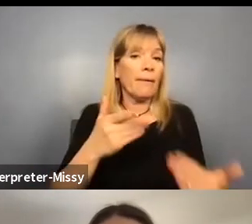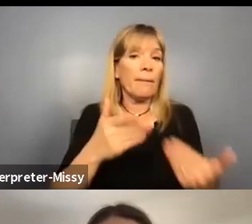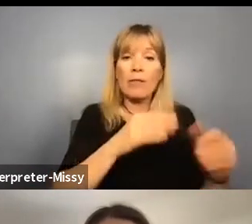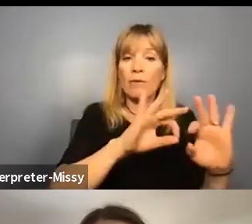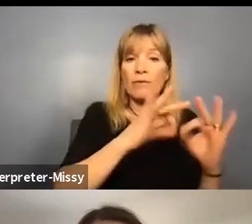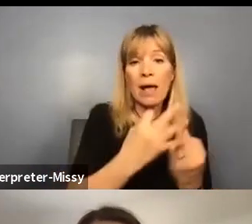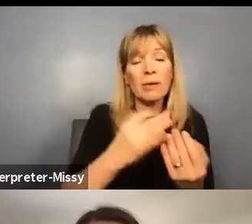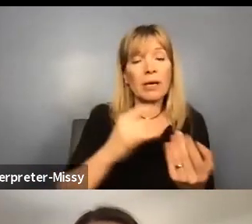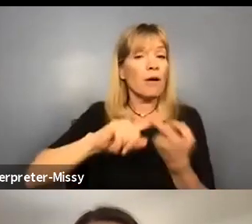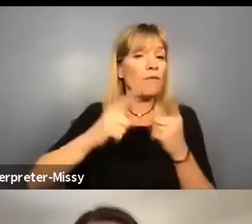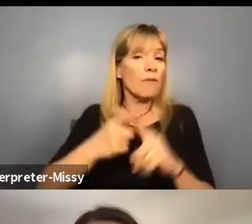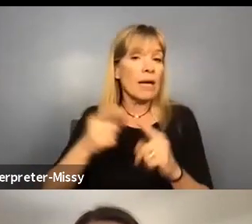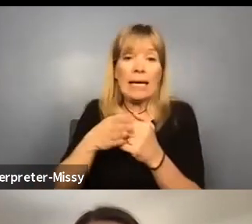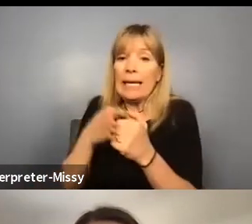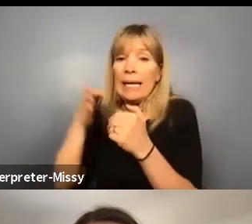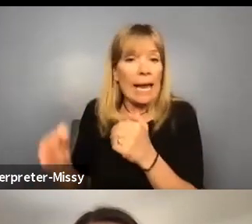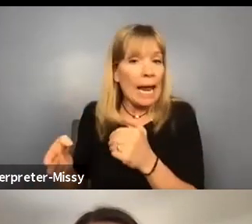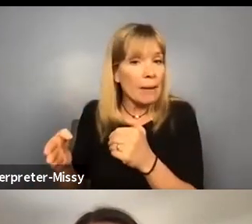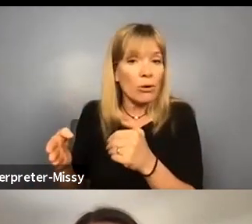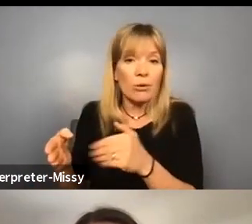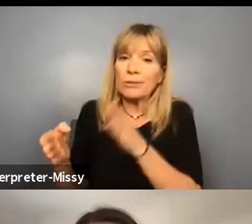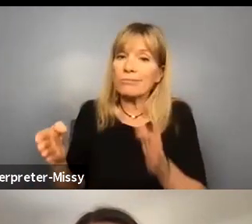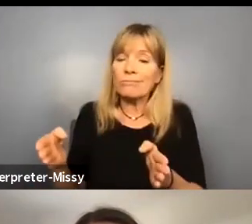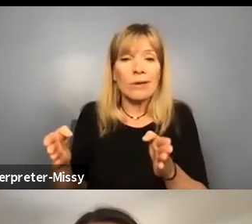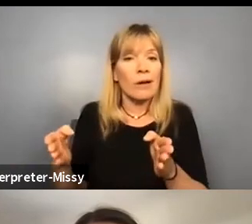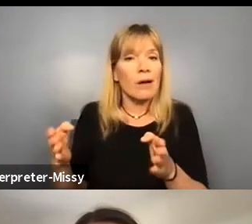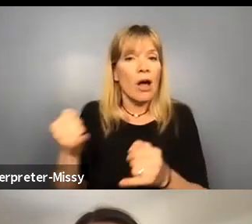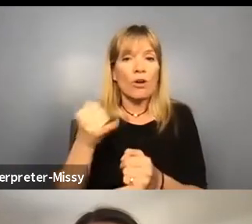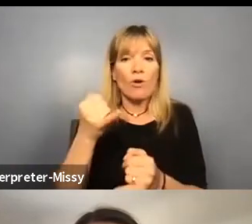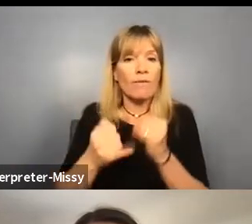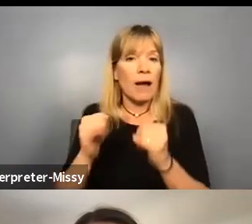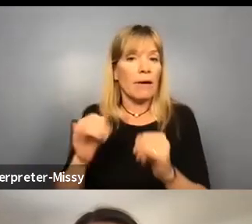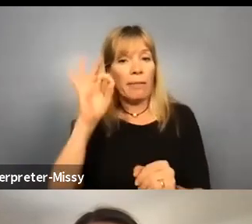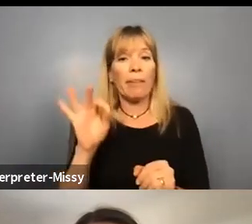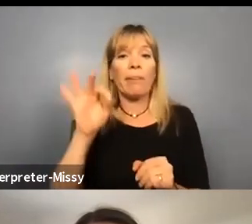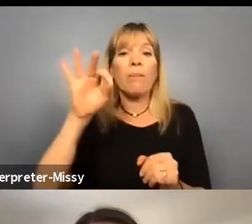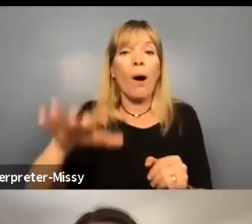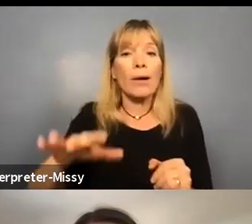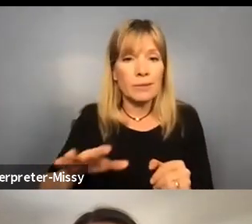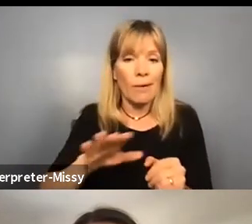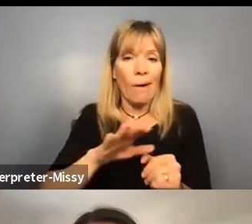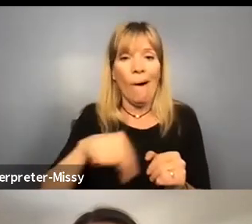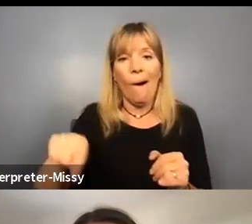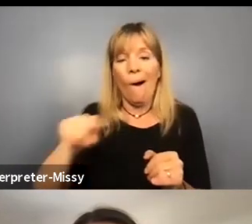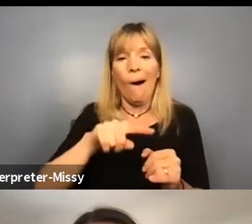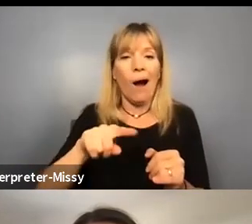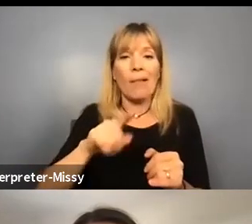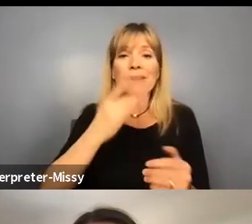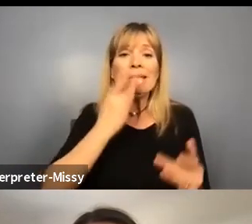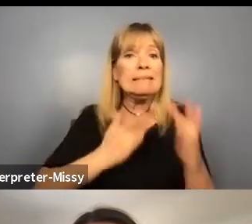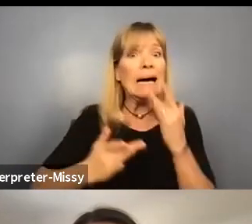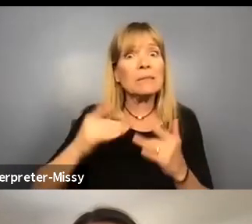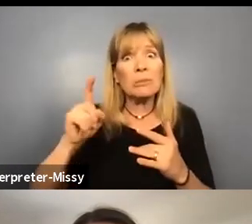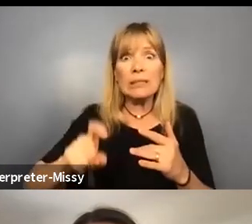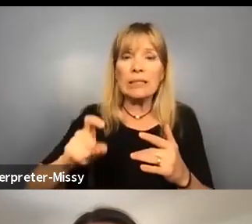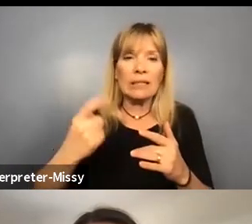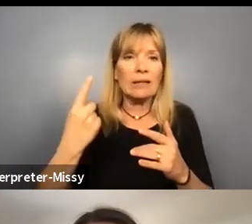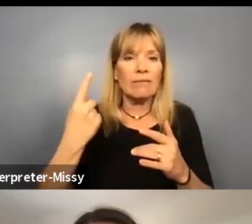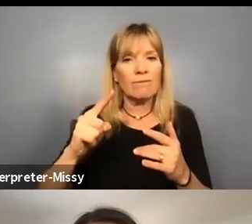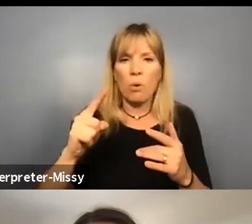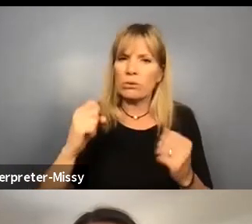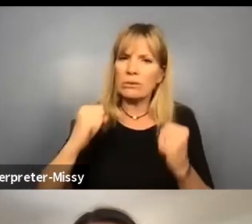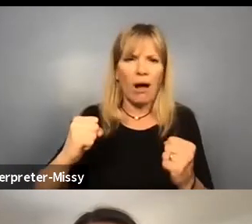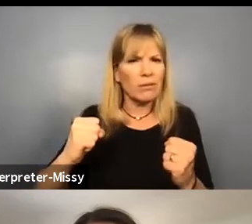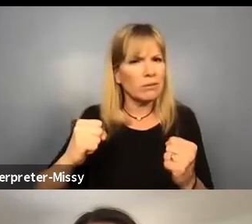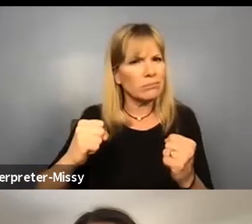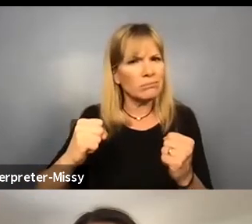friends, neighbors. Final thoughts on the desperate need for a solid